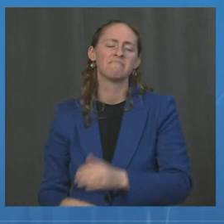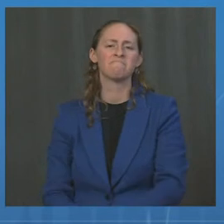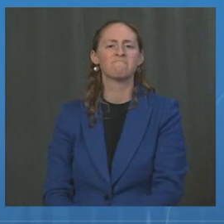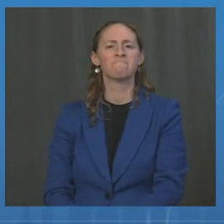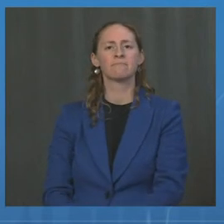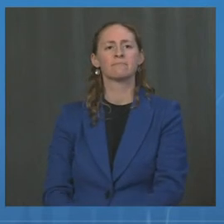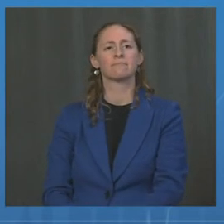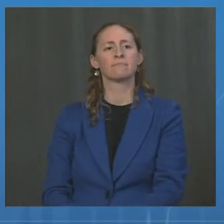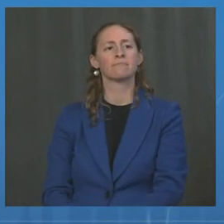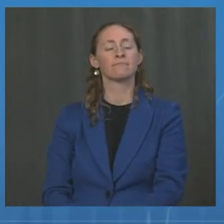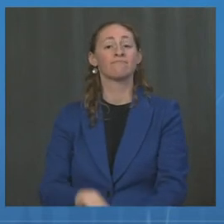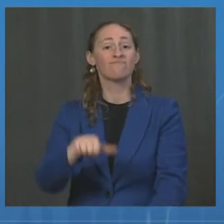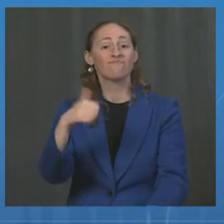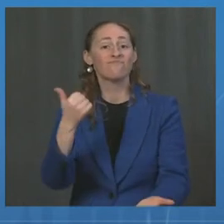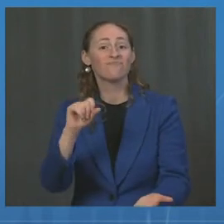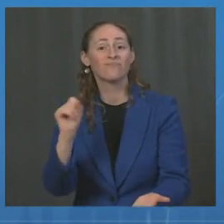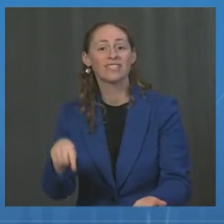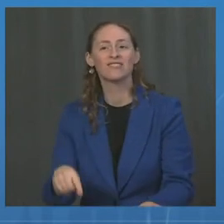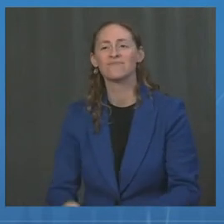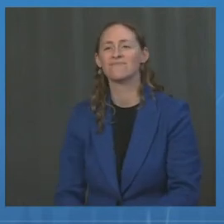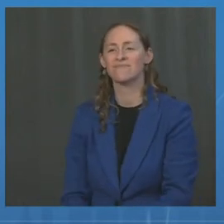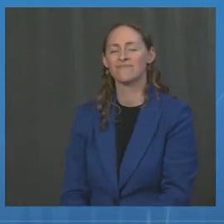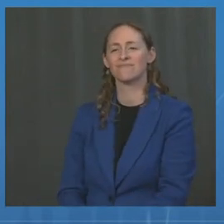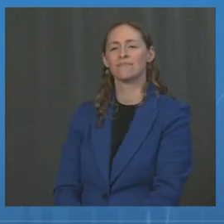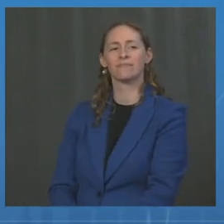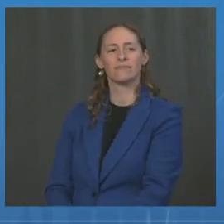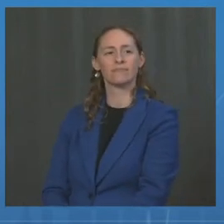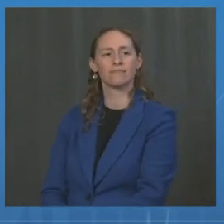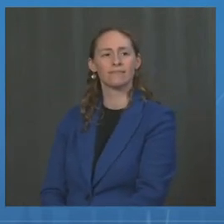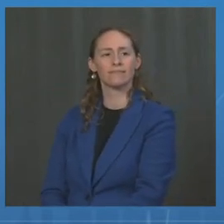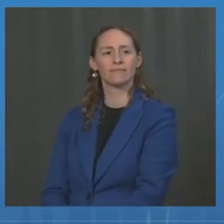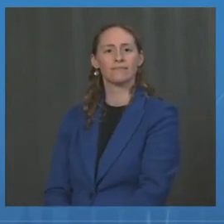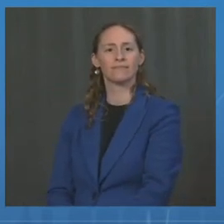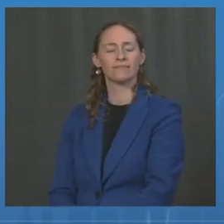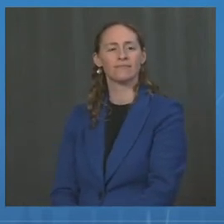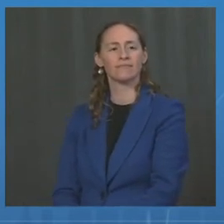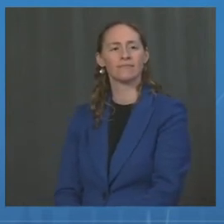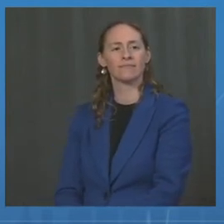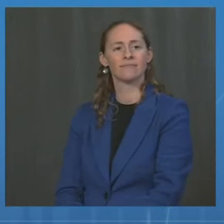question. Our last question will go to Carl O'Donnell at Reuters.